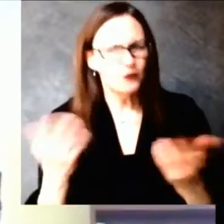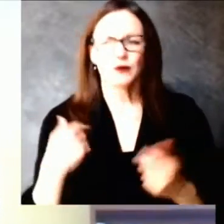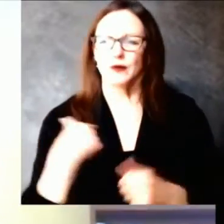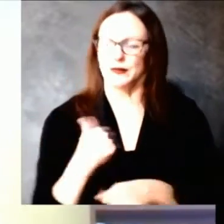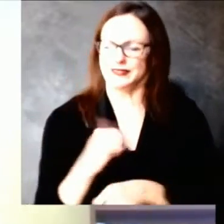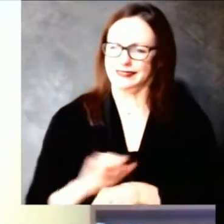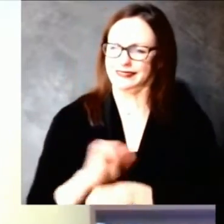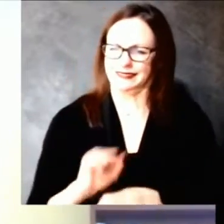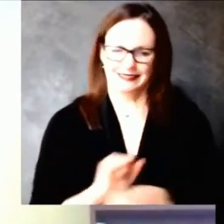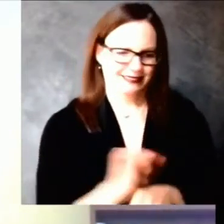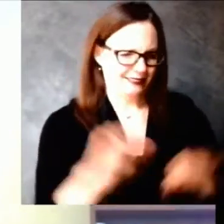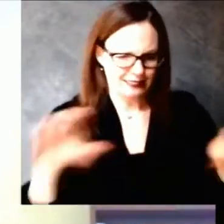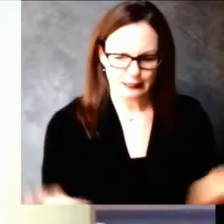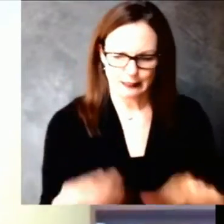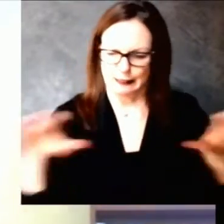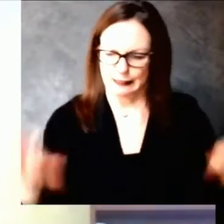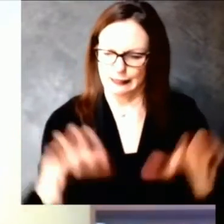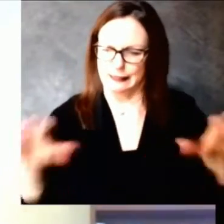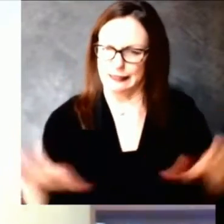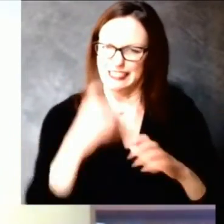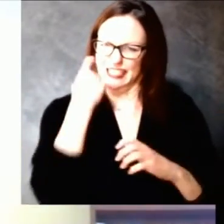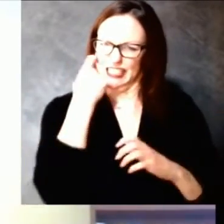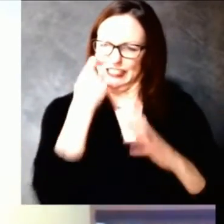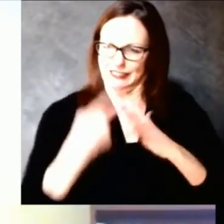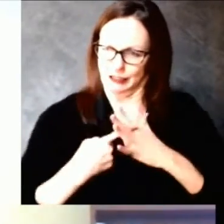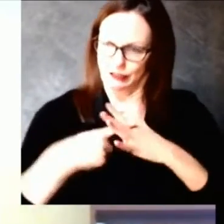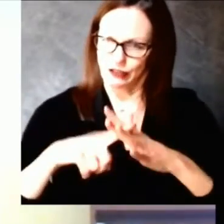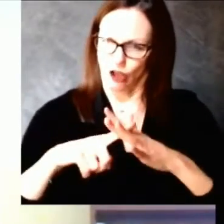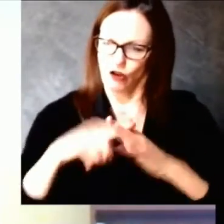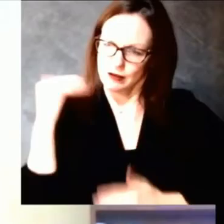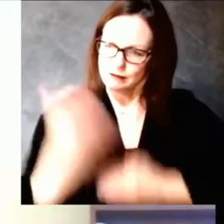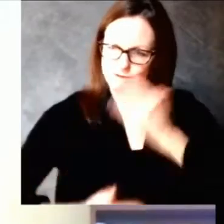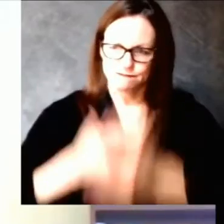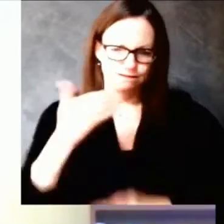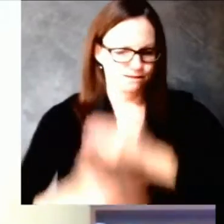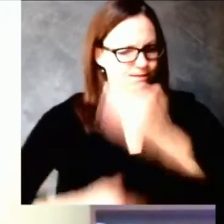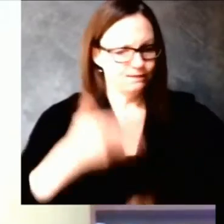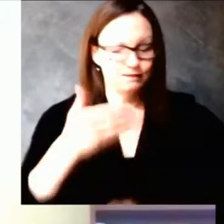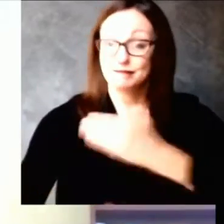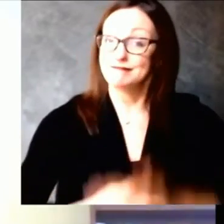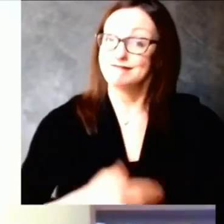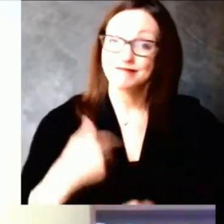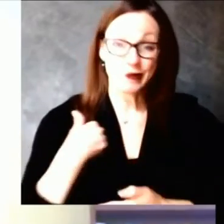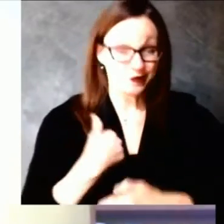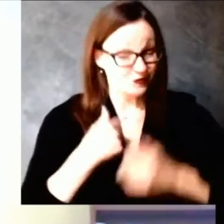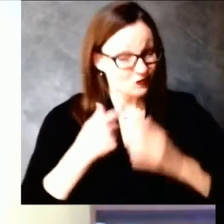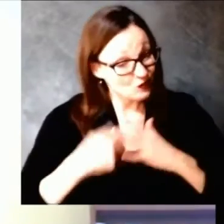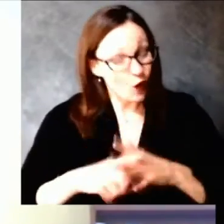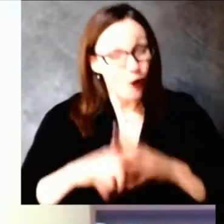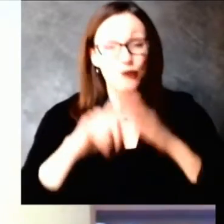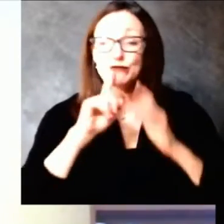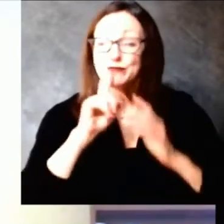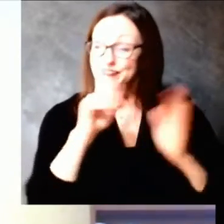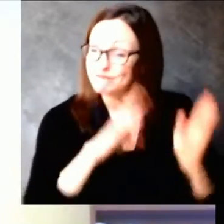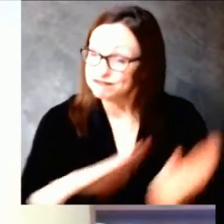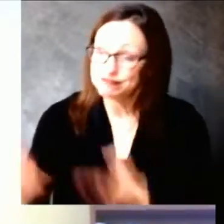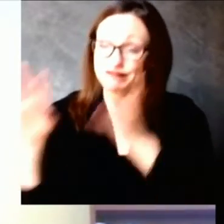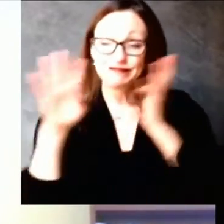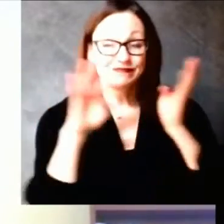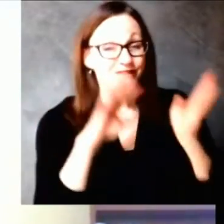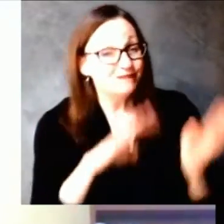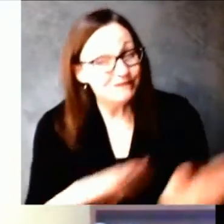vaccinate our eligible populations in Wisconsin, we also need to remember that COVID-19 is still present